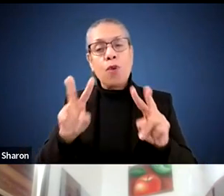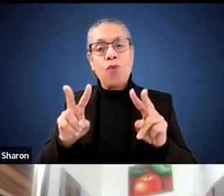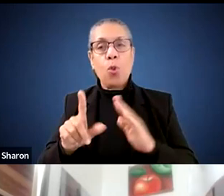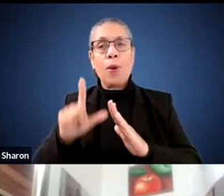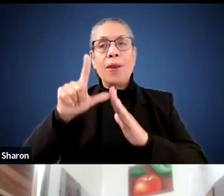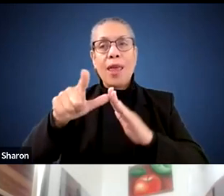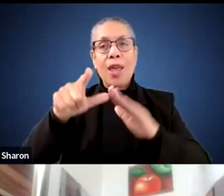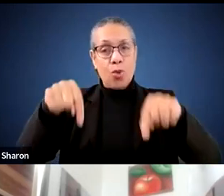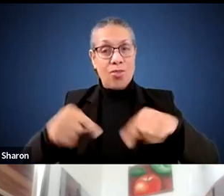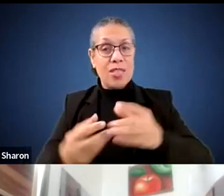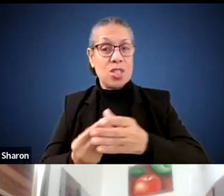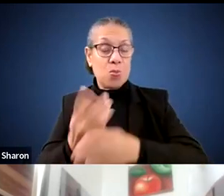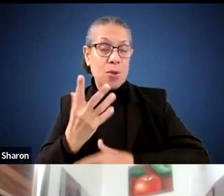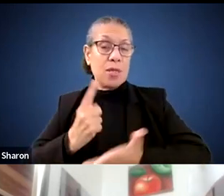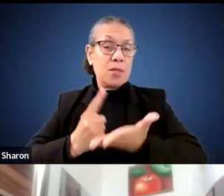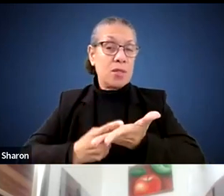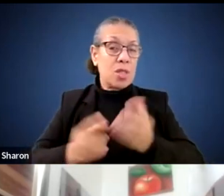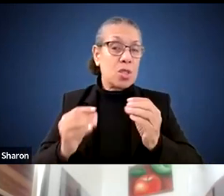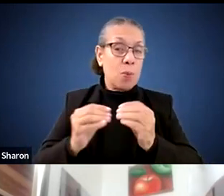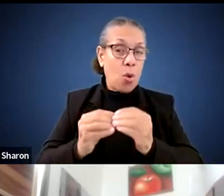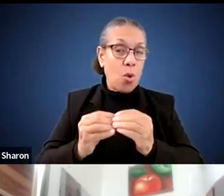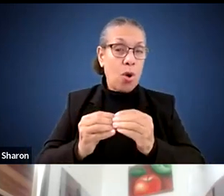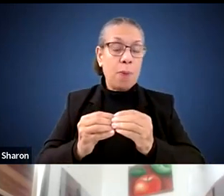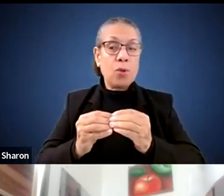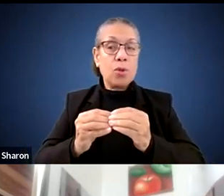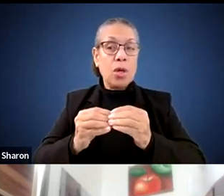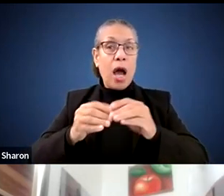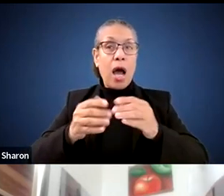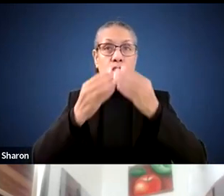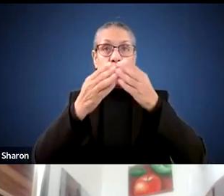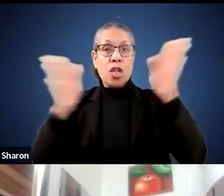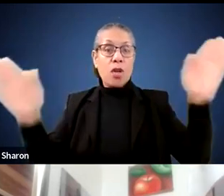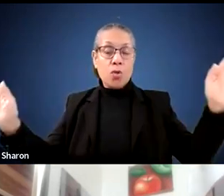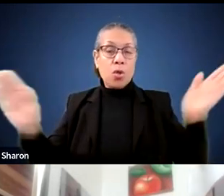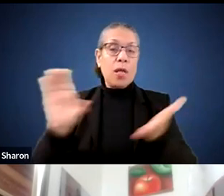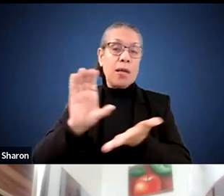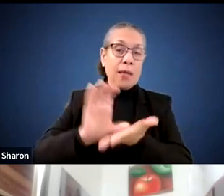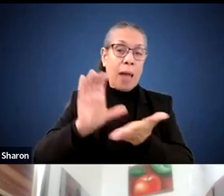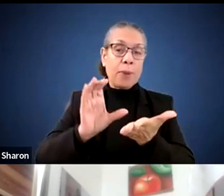spring to talk, um, more about our overall capital proposal in more detail.